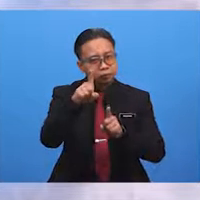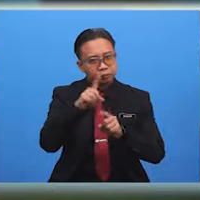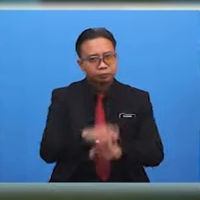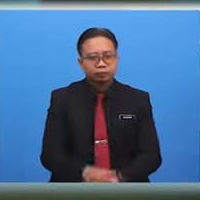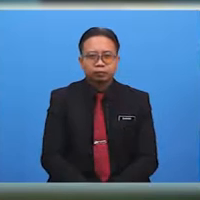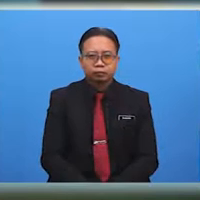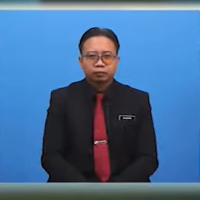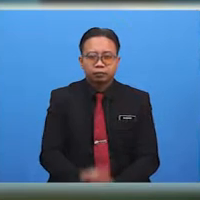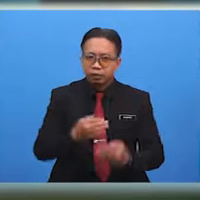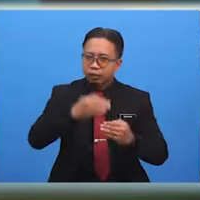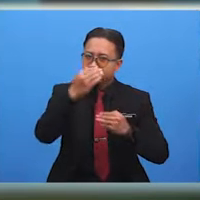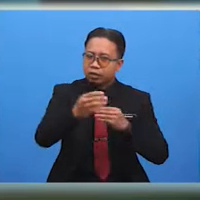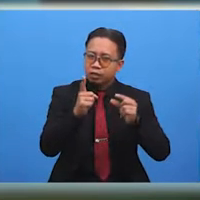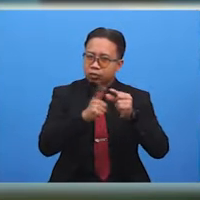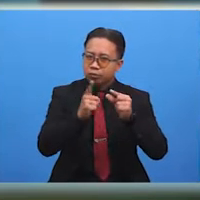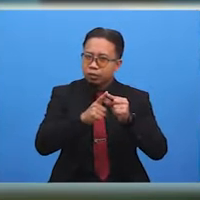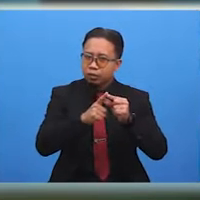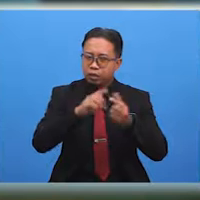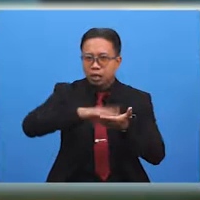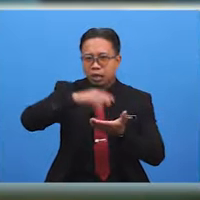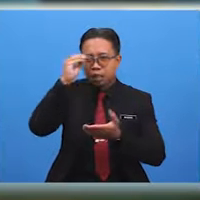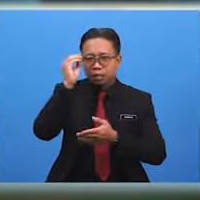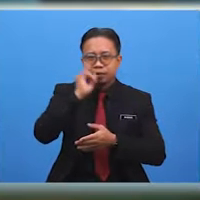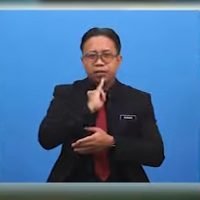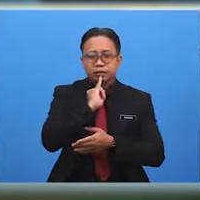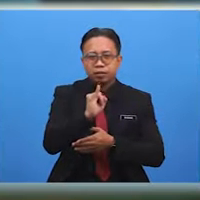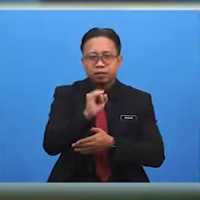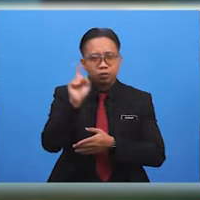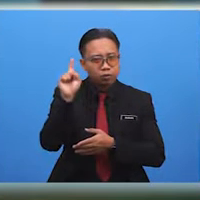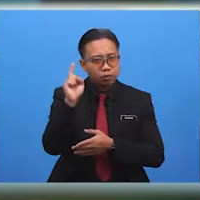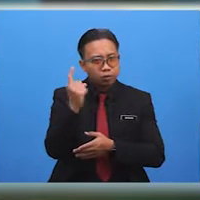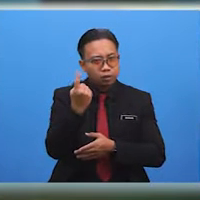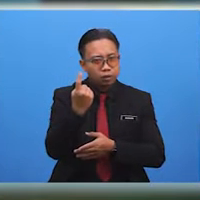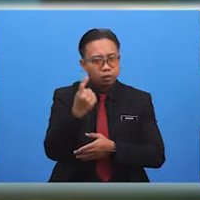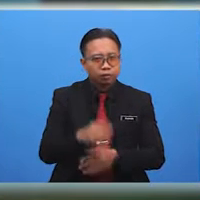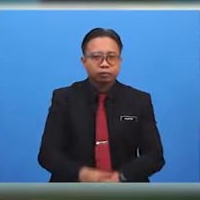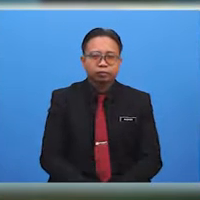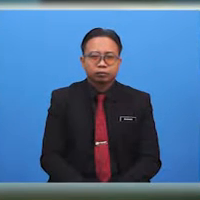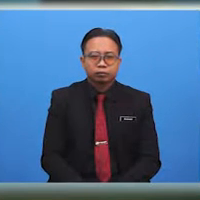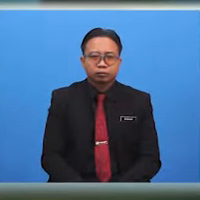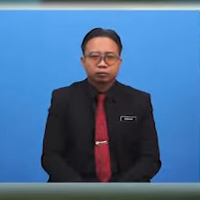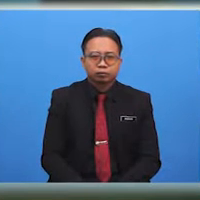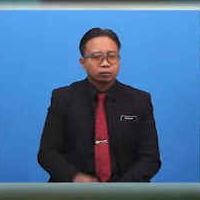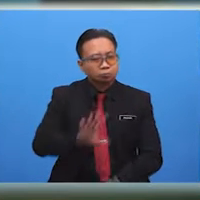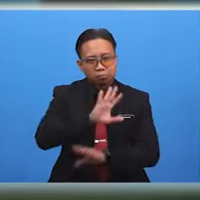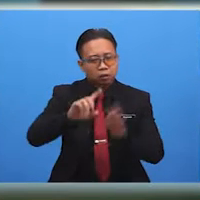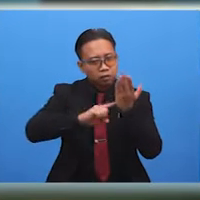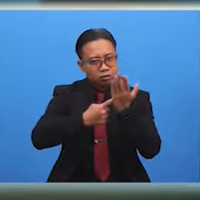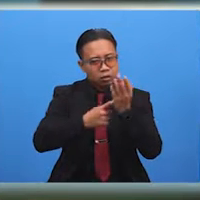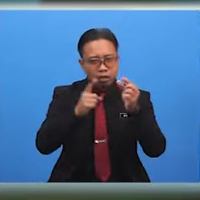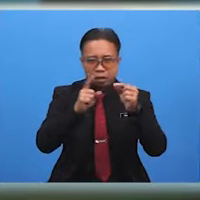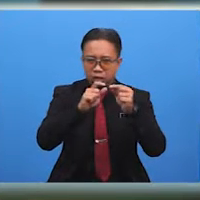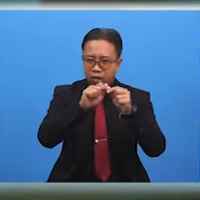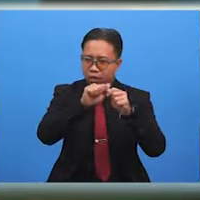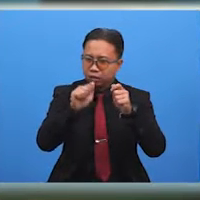The next word that we are going to learn today is the only word that does not start with the letter